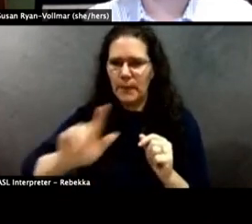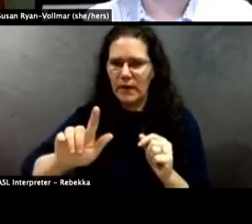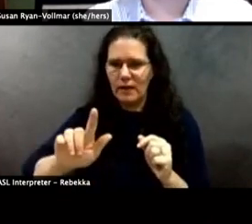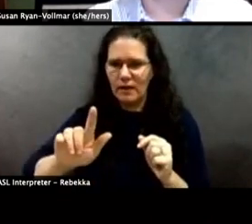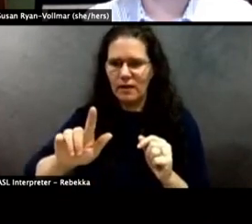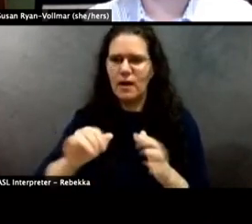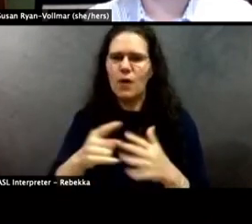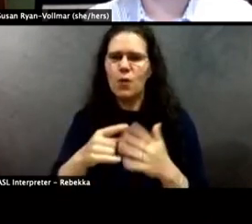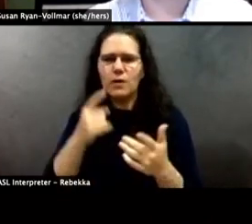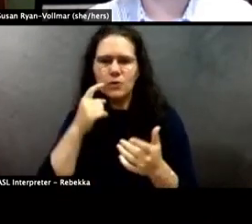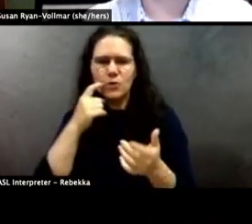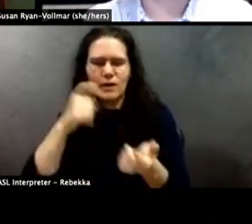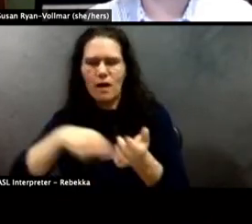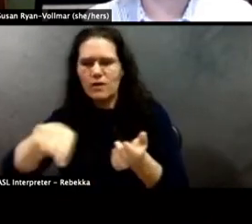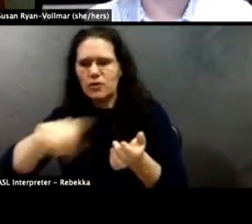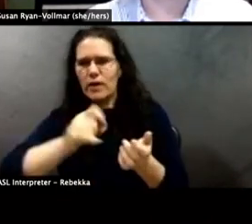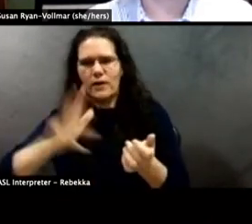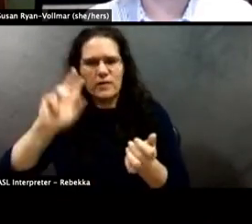elected officials on the call.